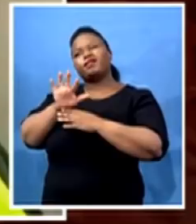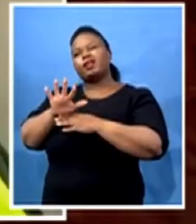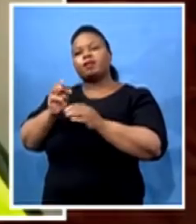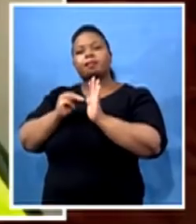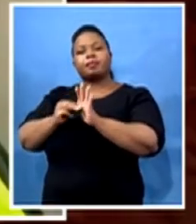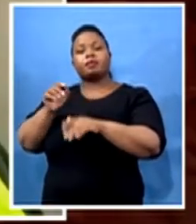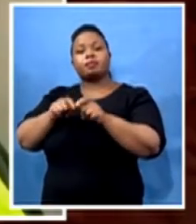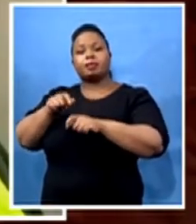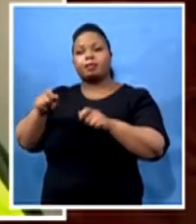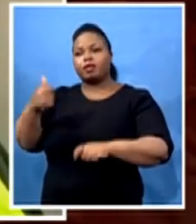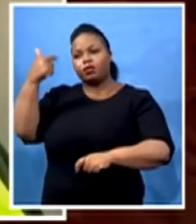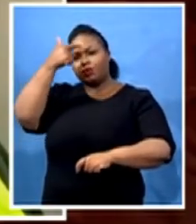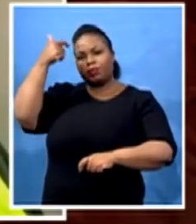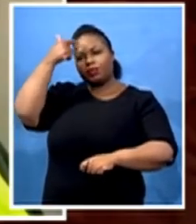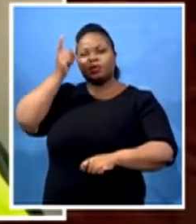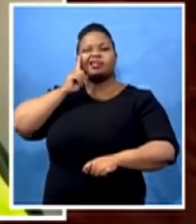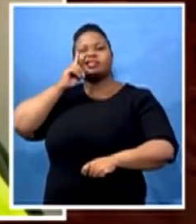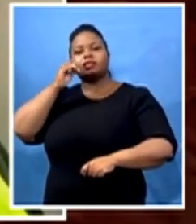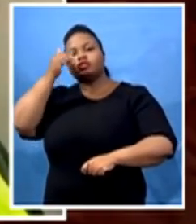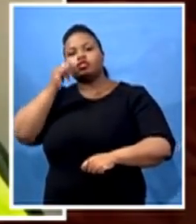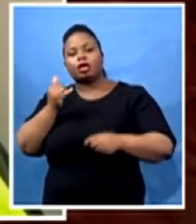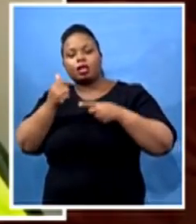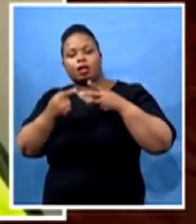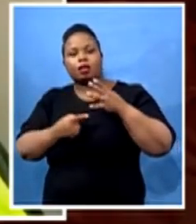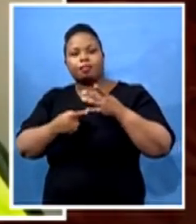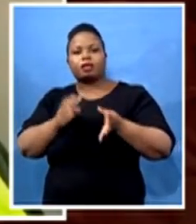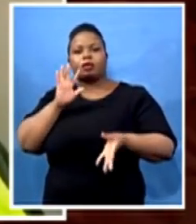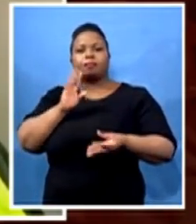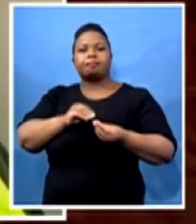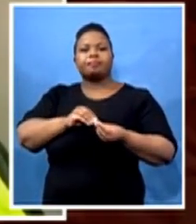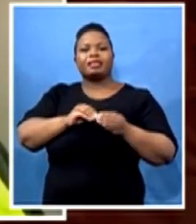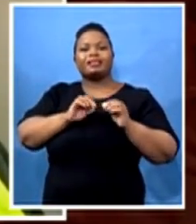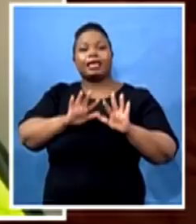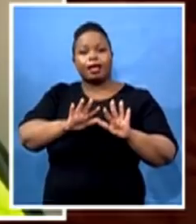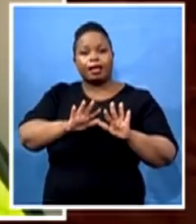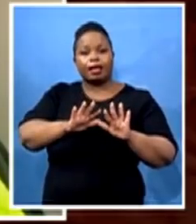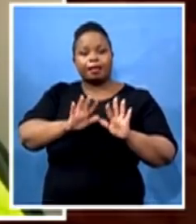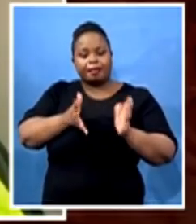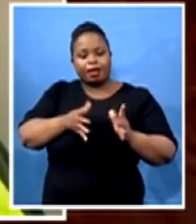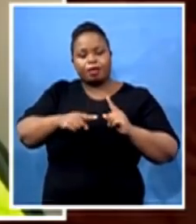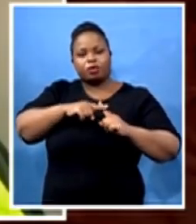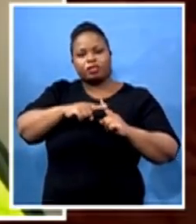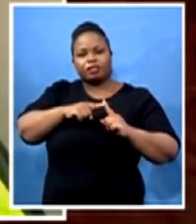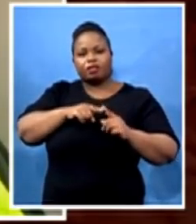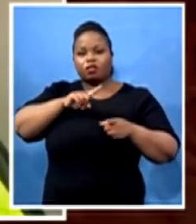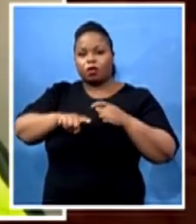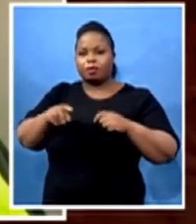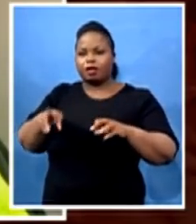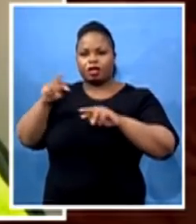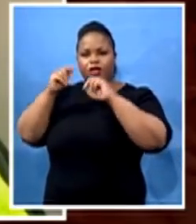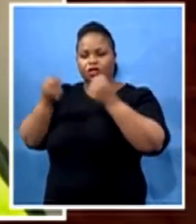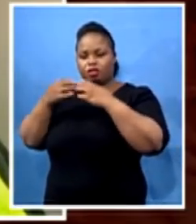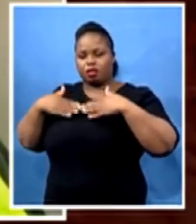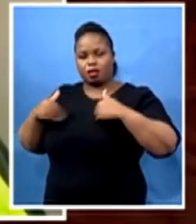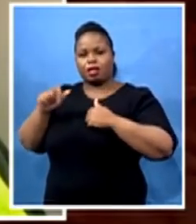10 tested positive from our National Health Laboratory Services, despite the fact that we had tested over 4